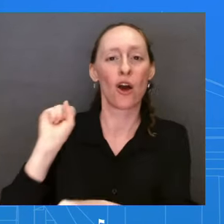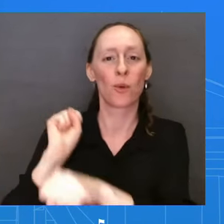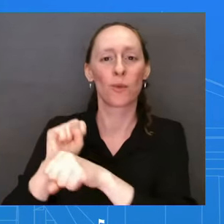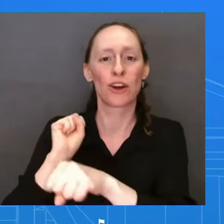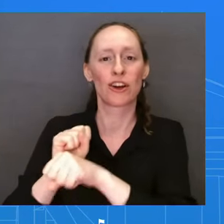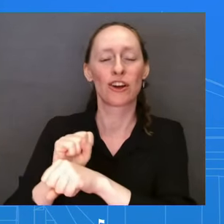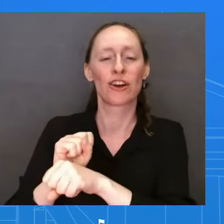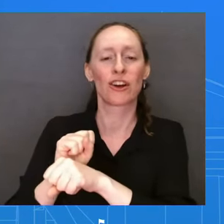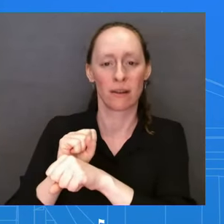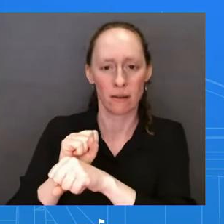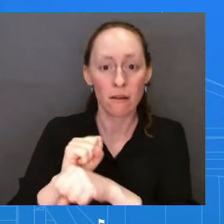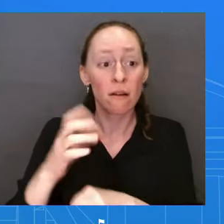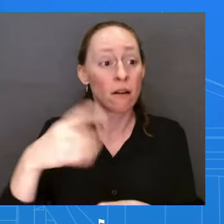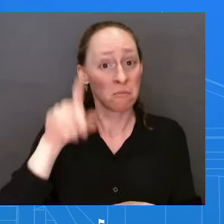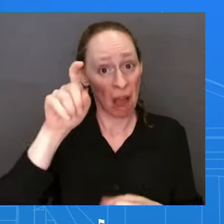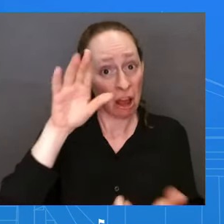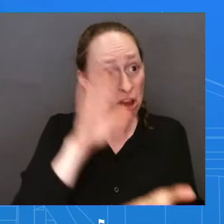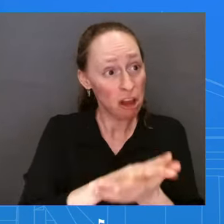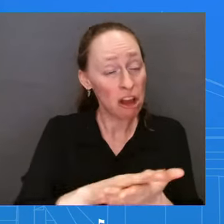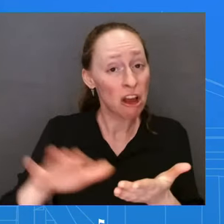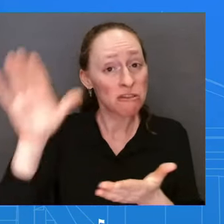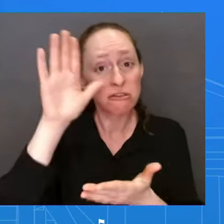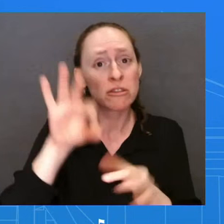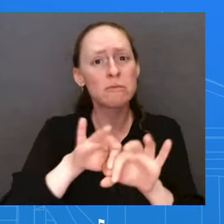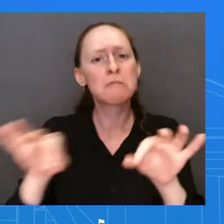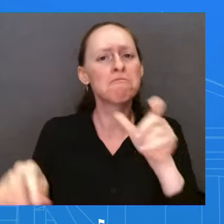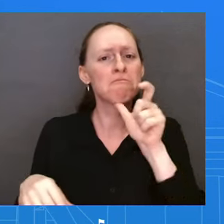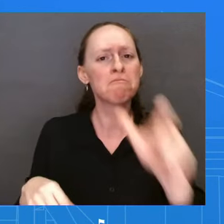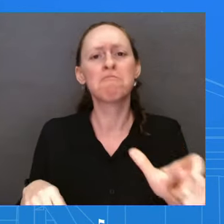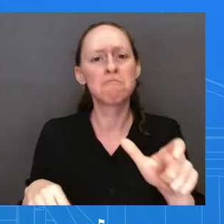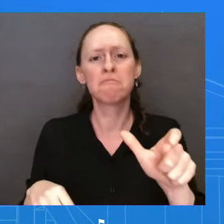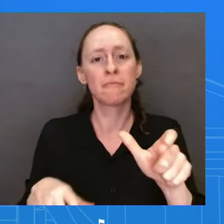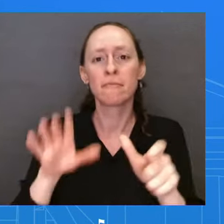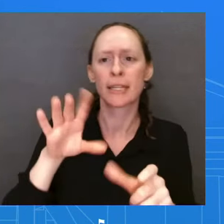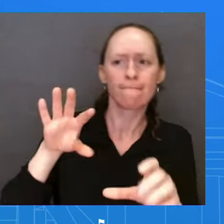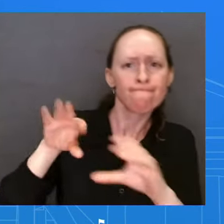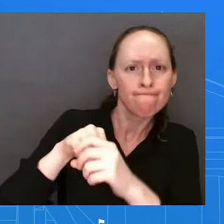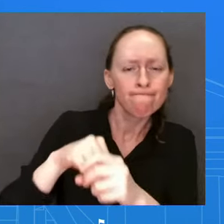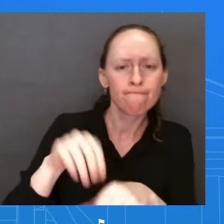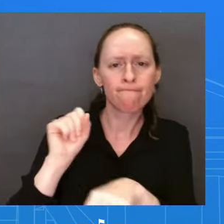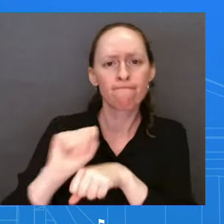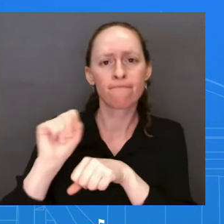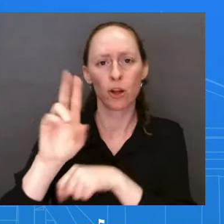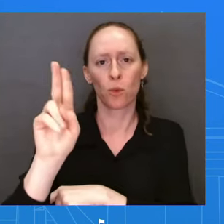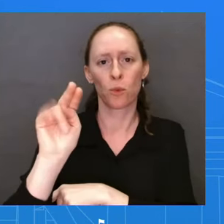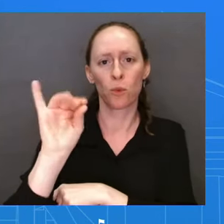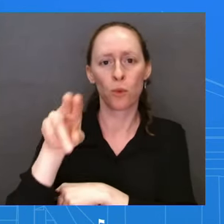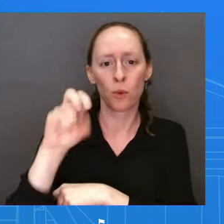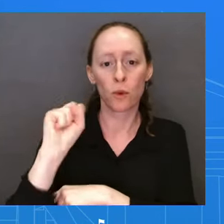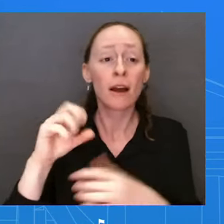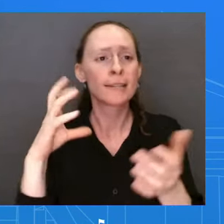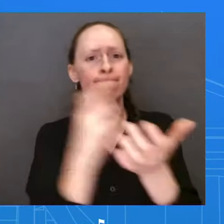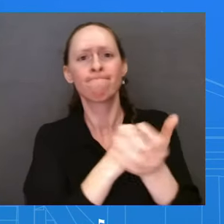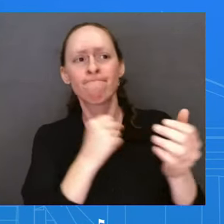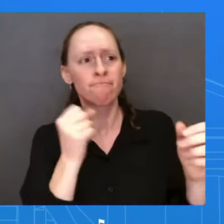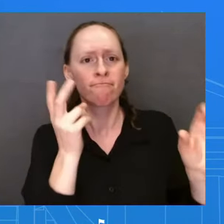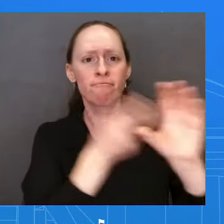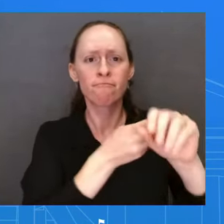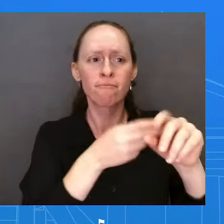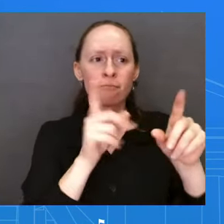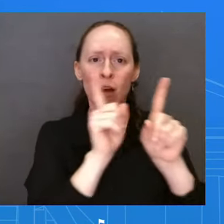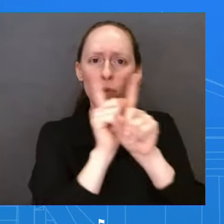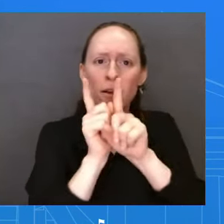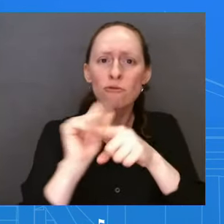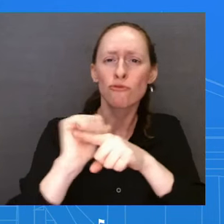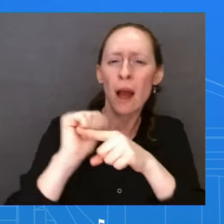unionization and creating apprenticeships, among other steps. And finally, the President is going to talk about the importance of promoting